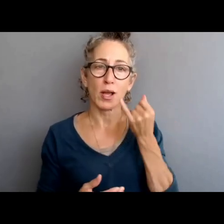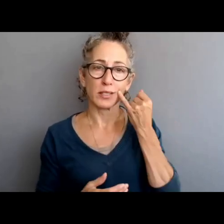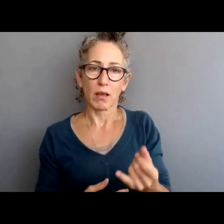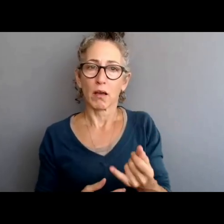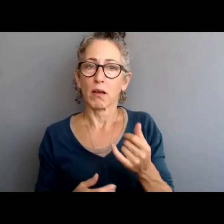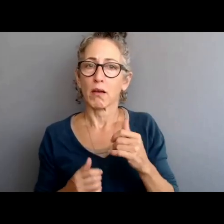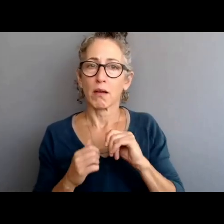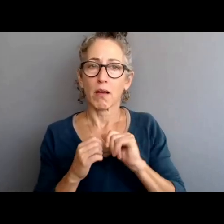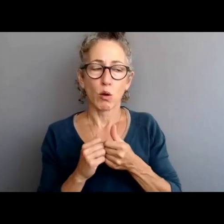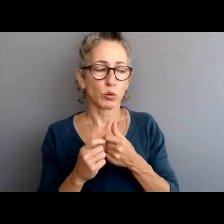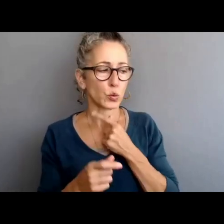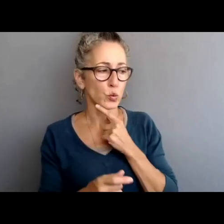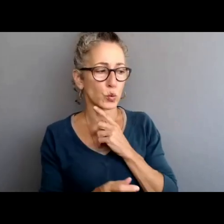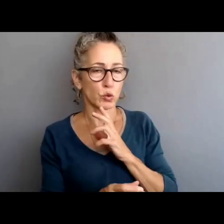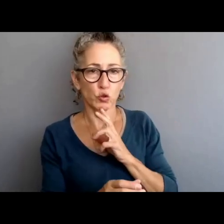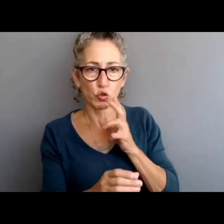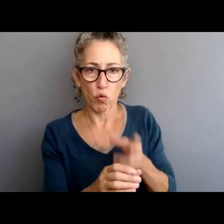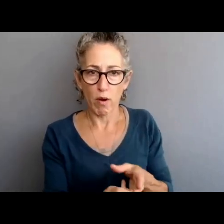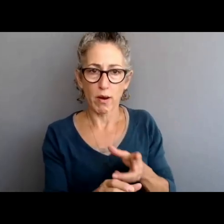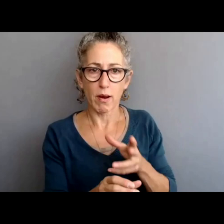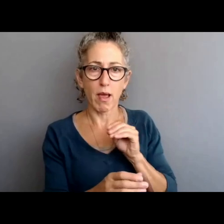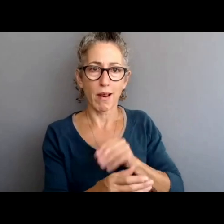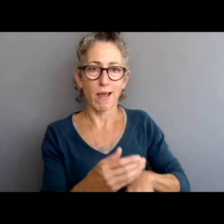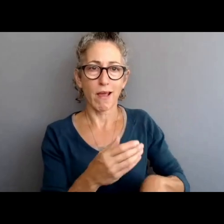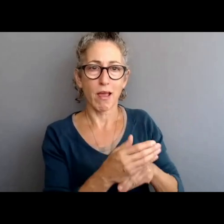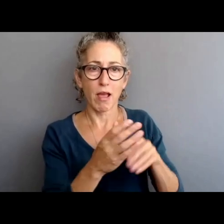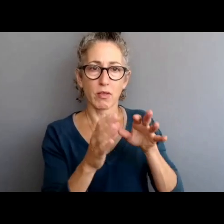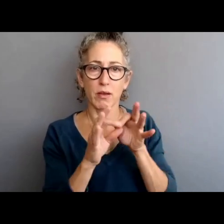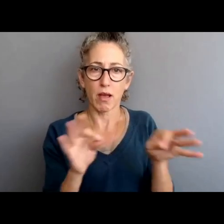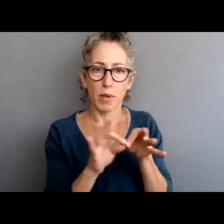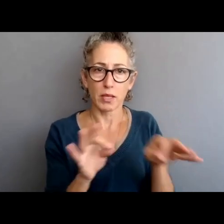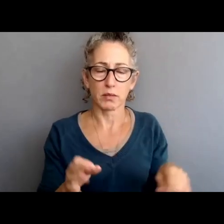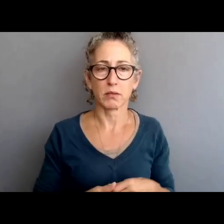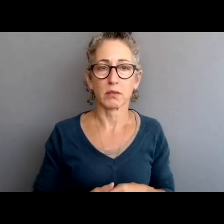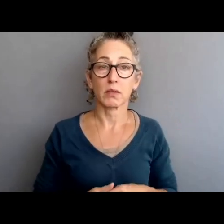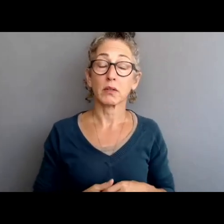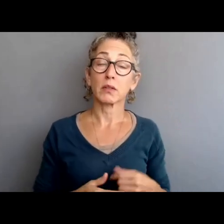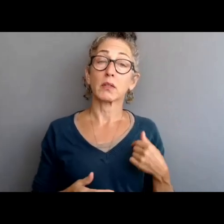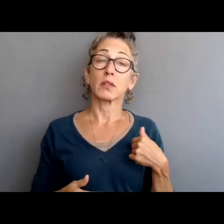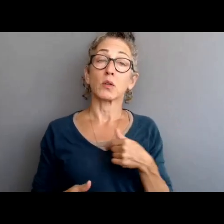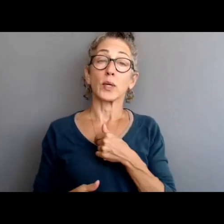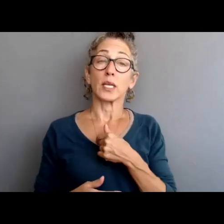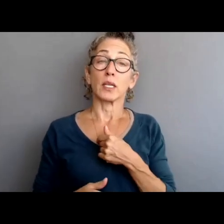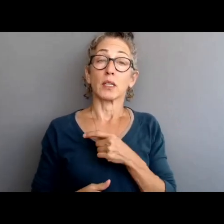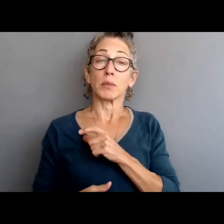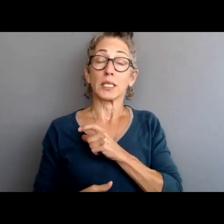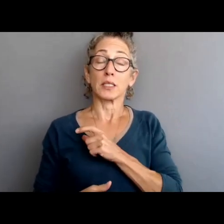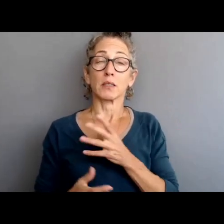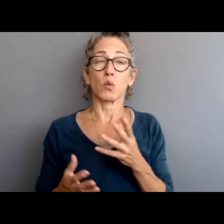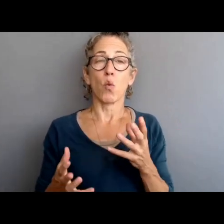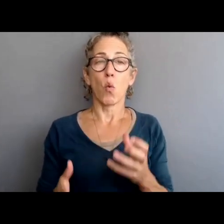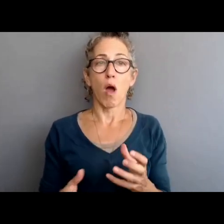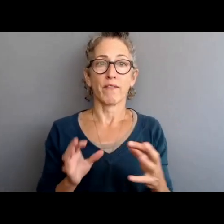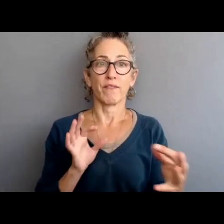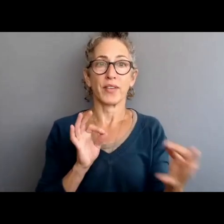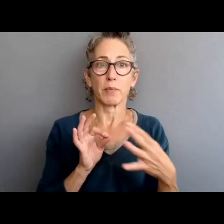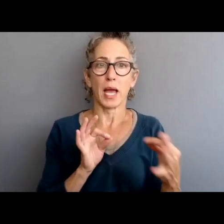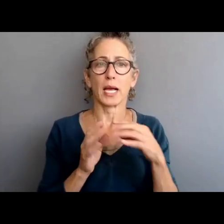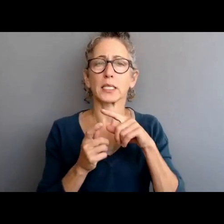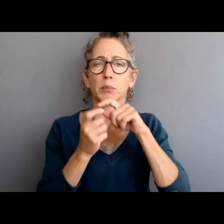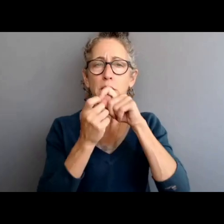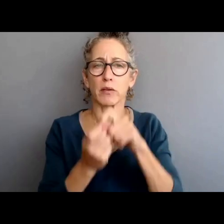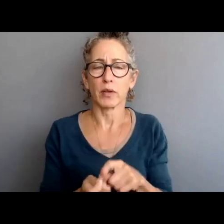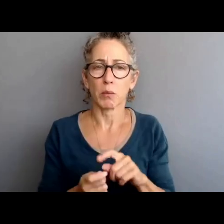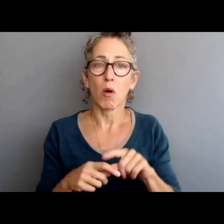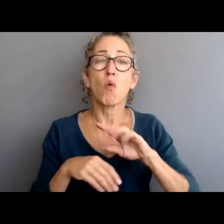in that process and the types of feedback that we're specifically looking for on the policy, but all feedback is